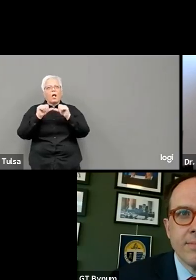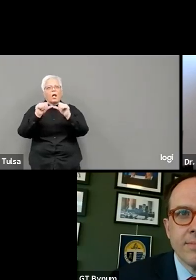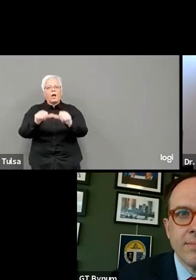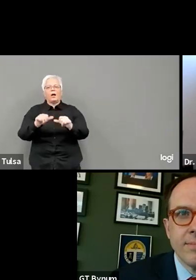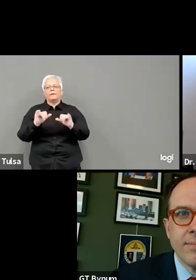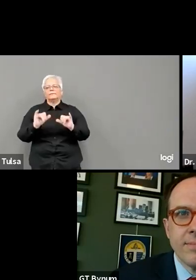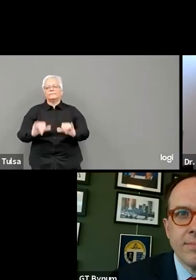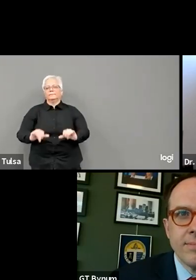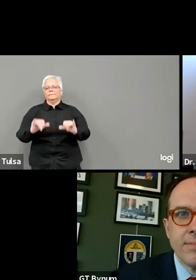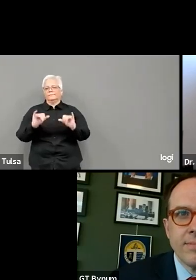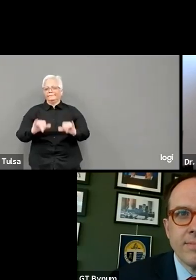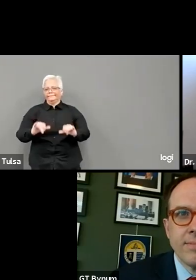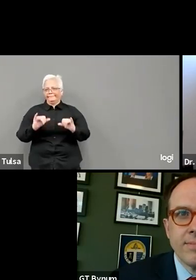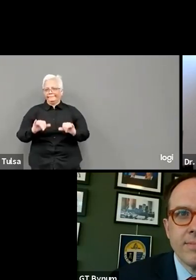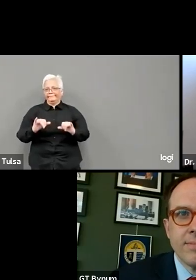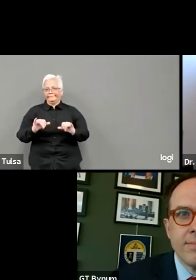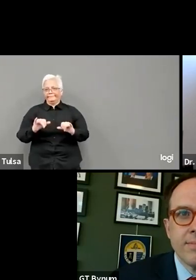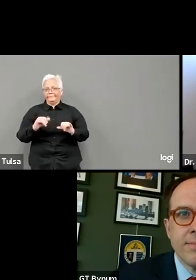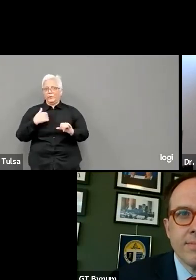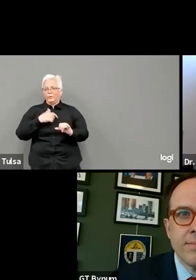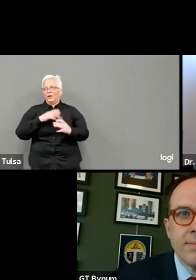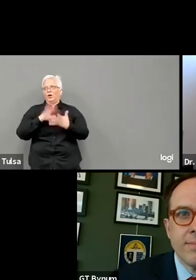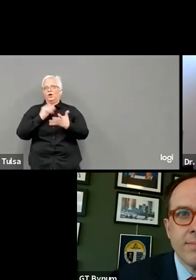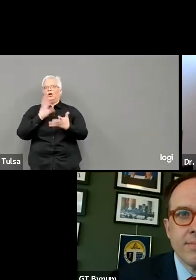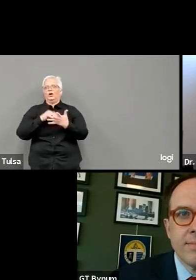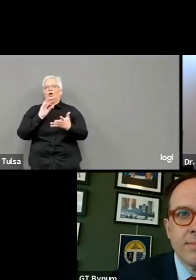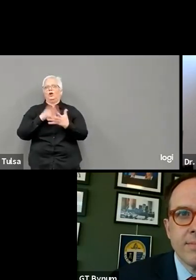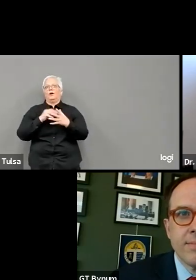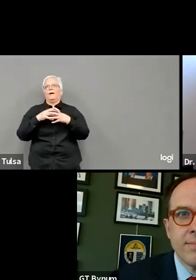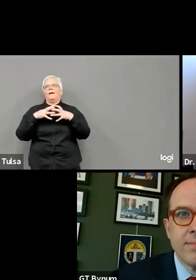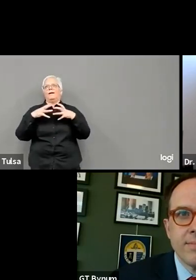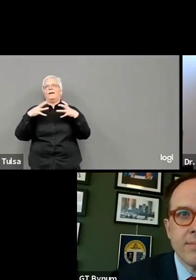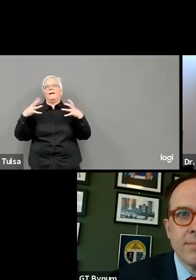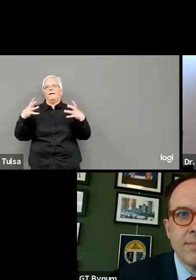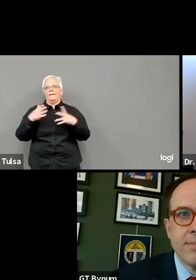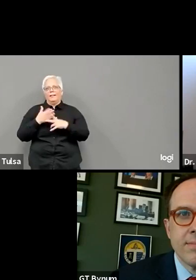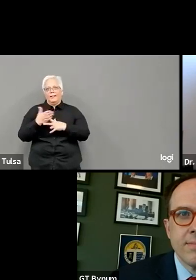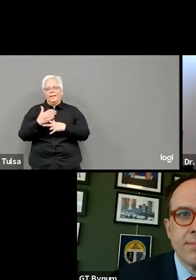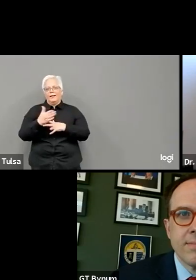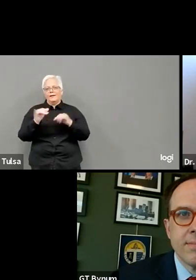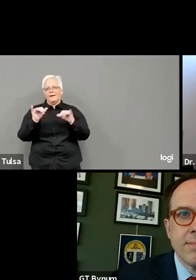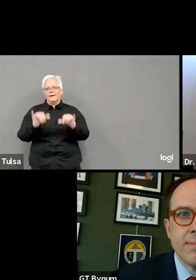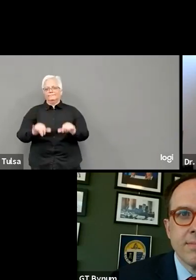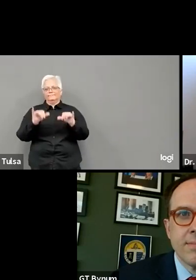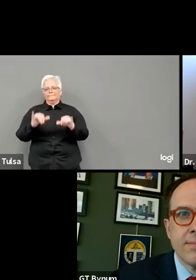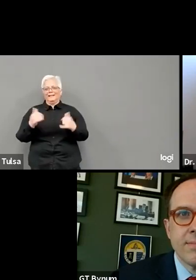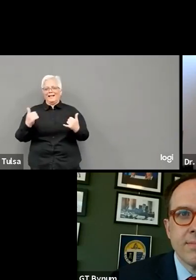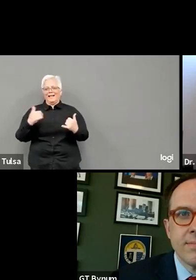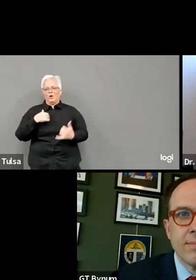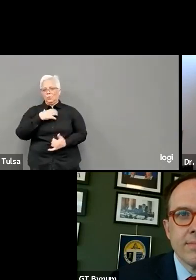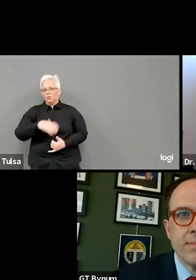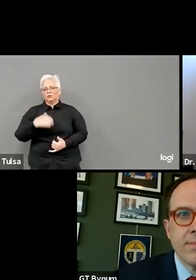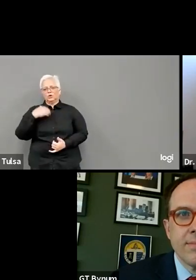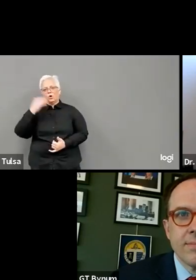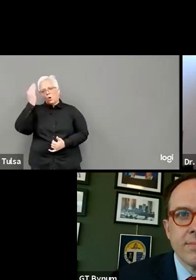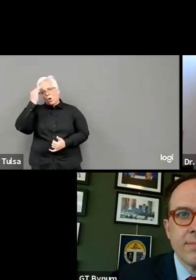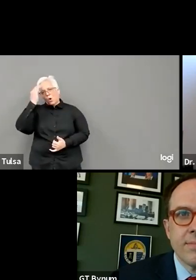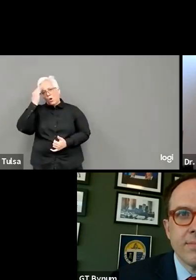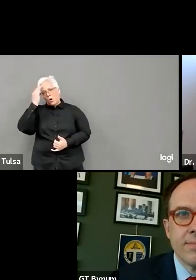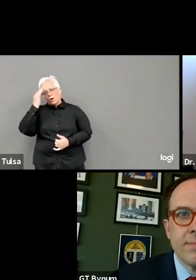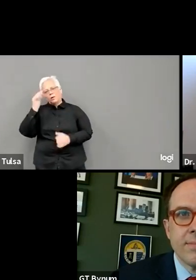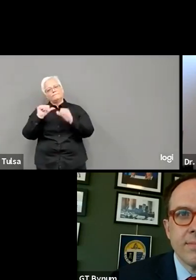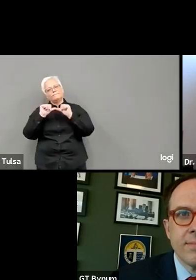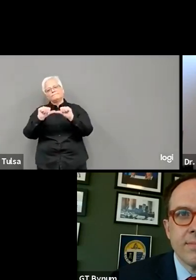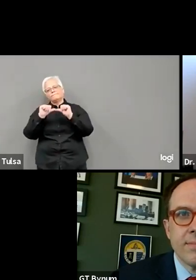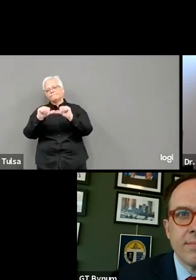like any crisis, you know, I think we know that we have to continue to respond as long as it's here, and that's what we'll do.